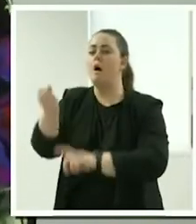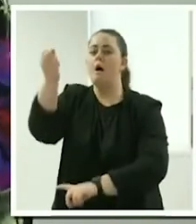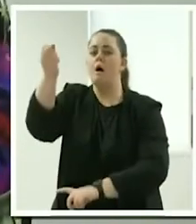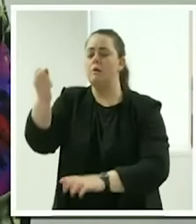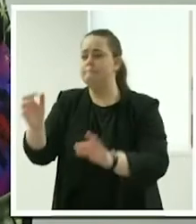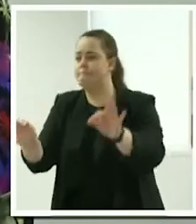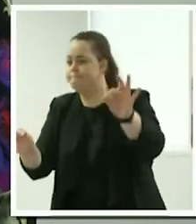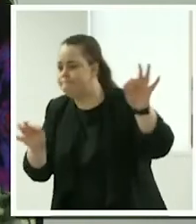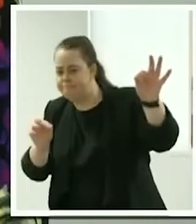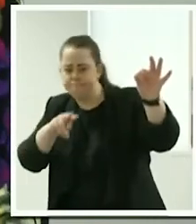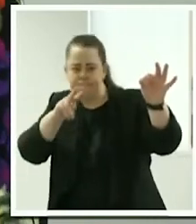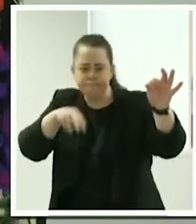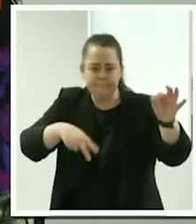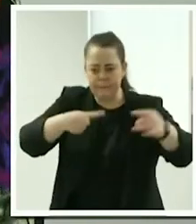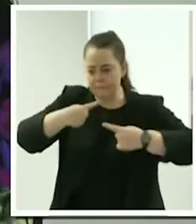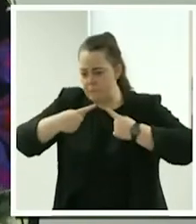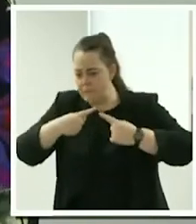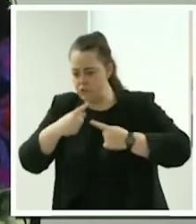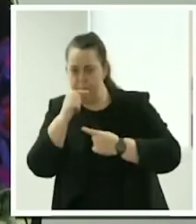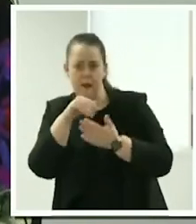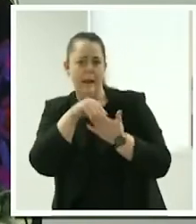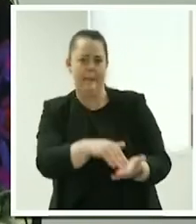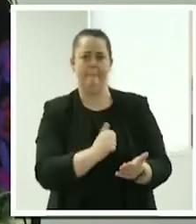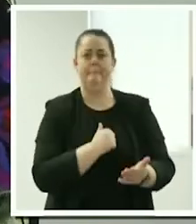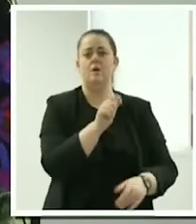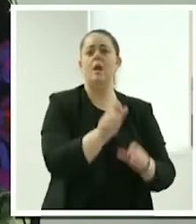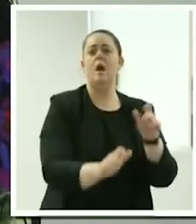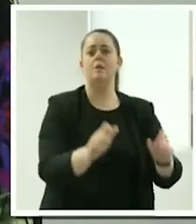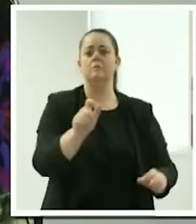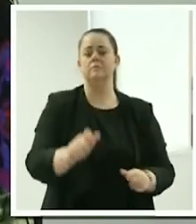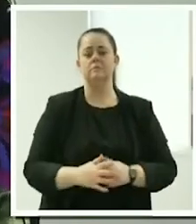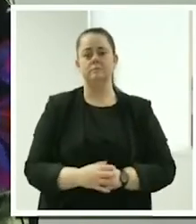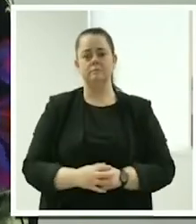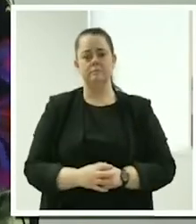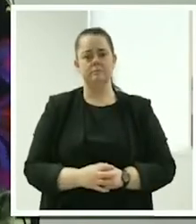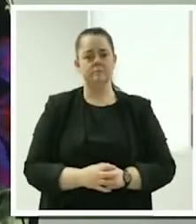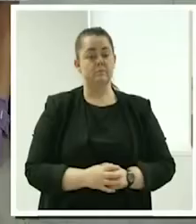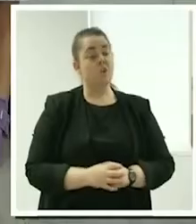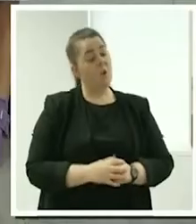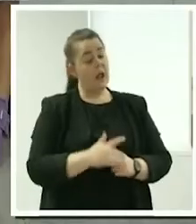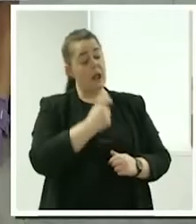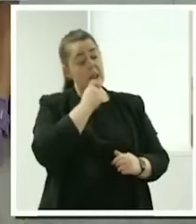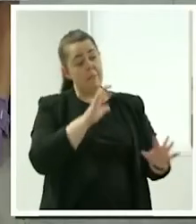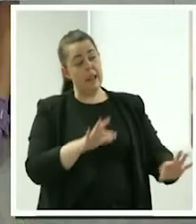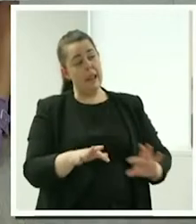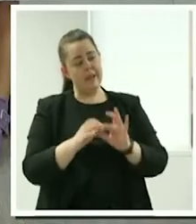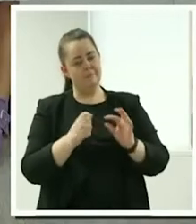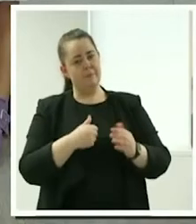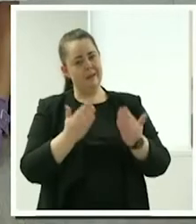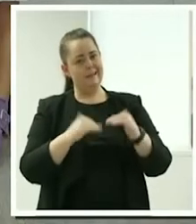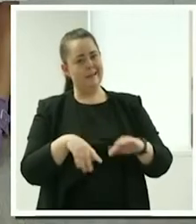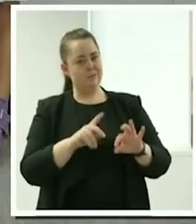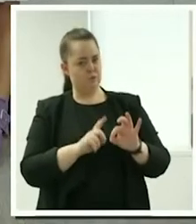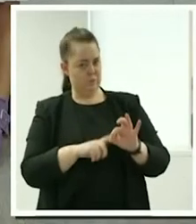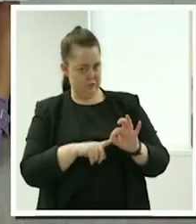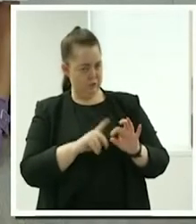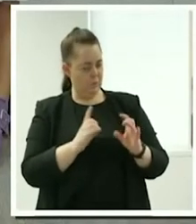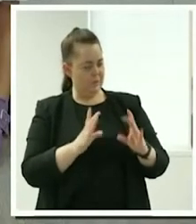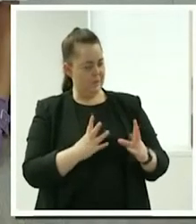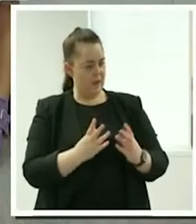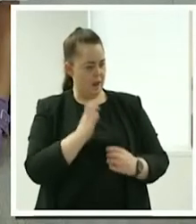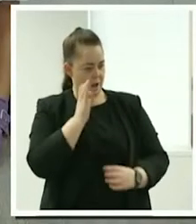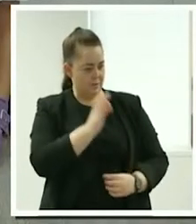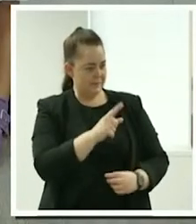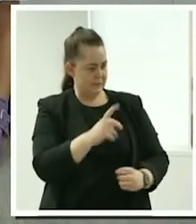I can help whatever client I'm helping out. That sort of runs into my next question which I'll throw to you Jo. What do you need to be